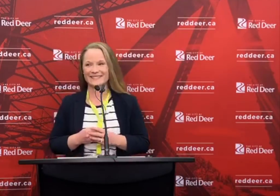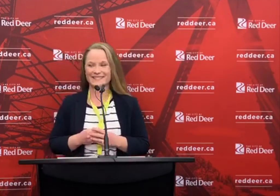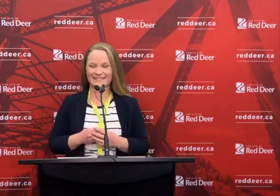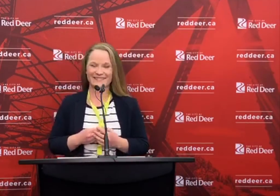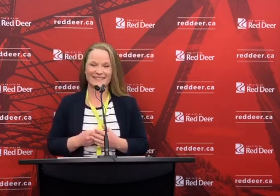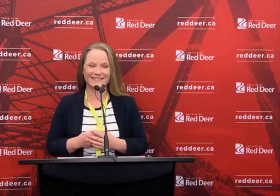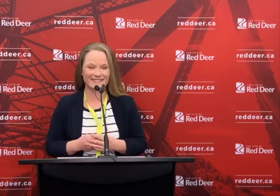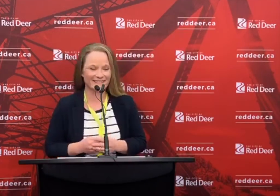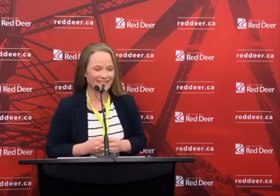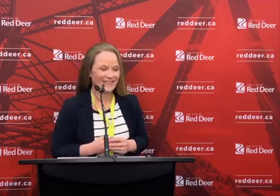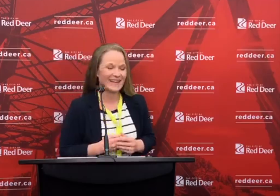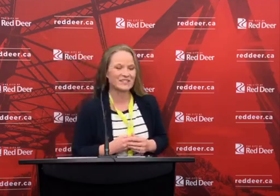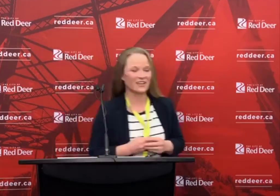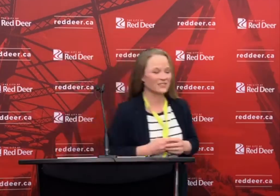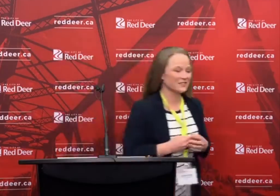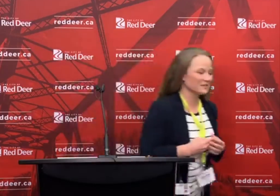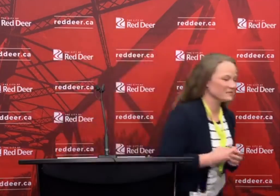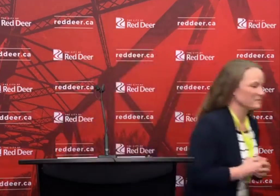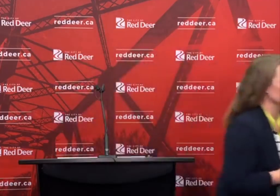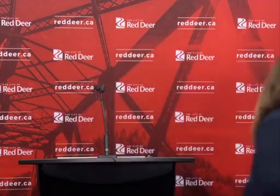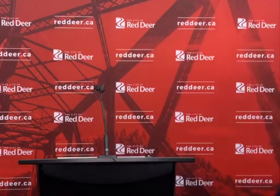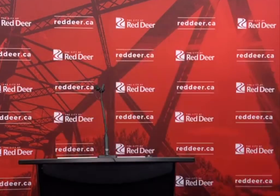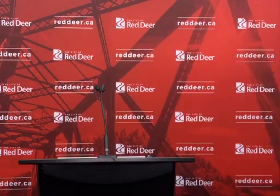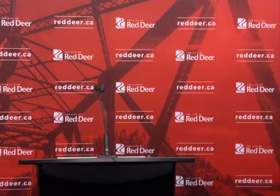No, I don't. Thank you very much. Thanks, Josh.